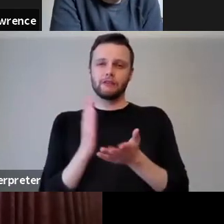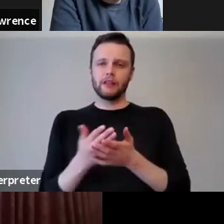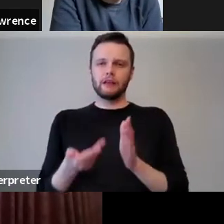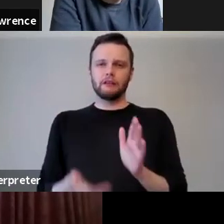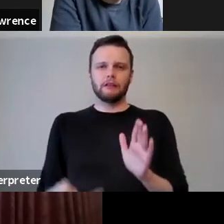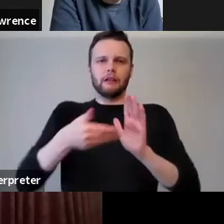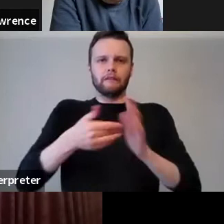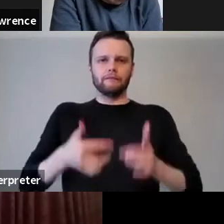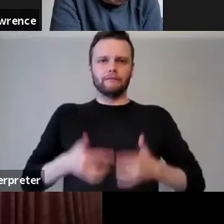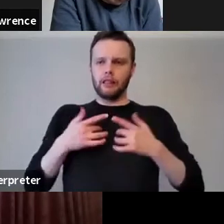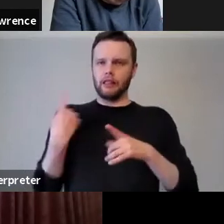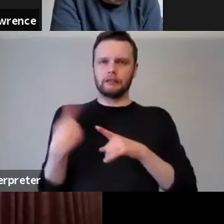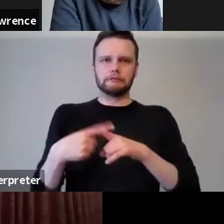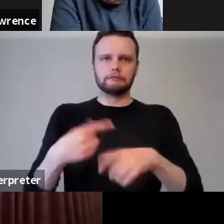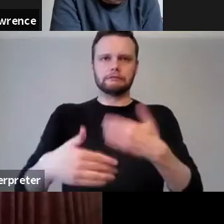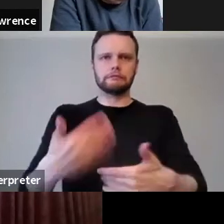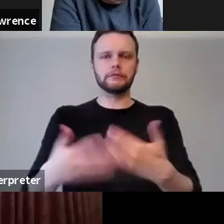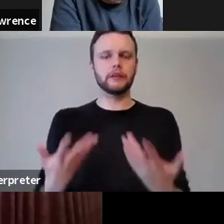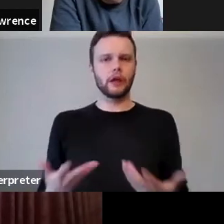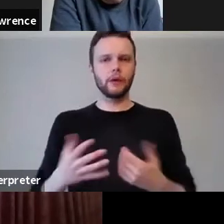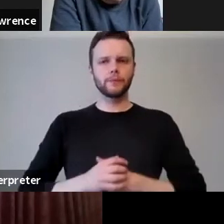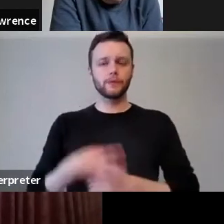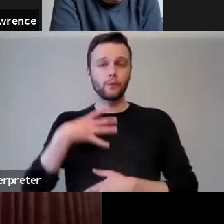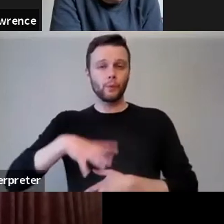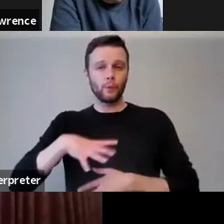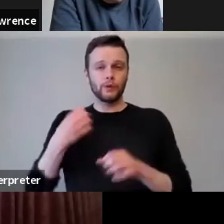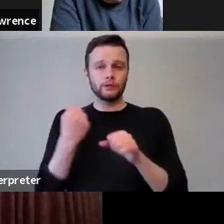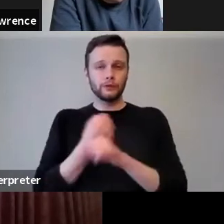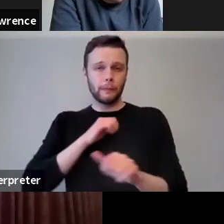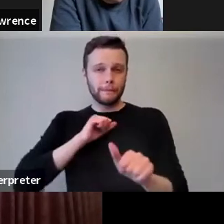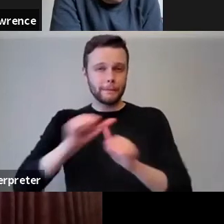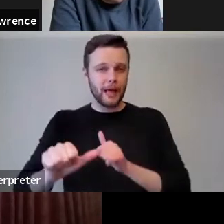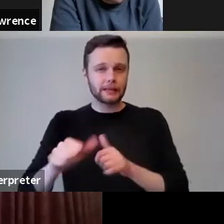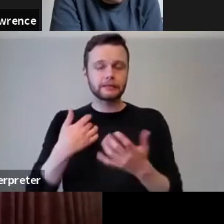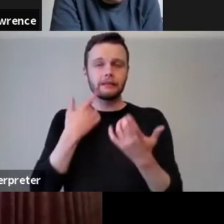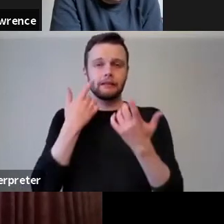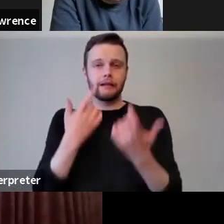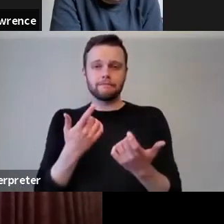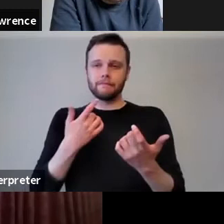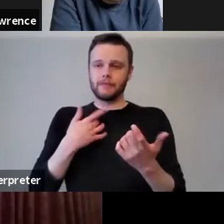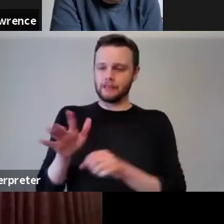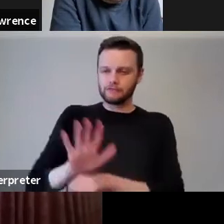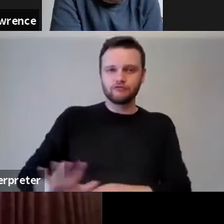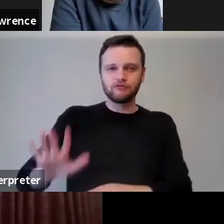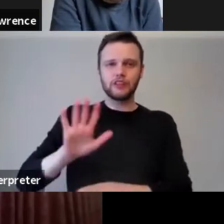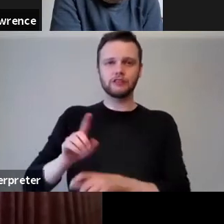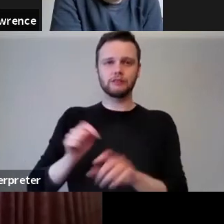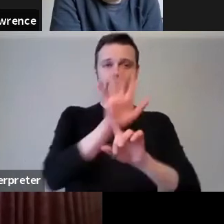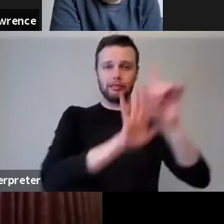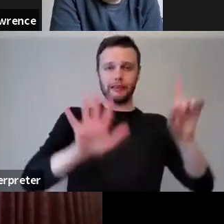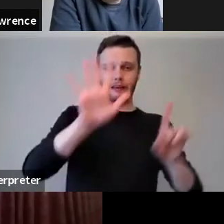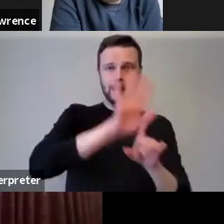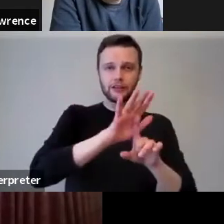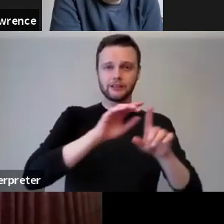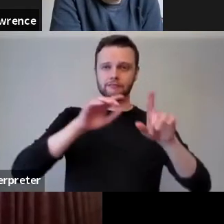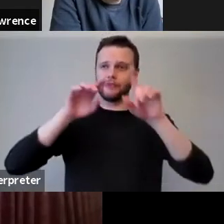of urgency with it. So we want to do our best to help the region, the nation and the